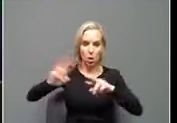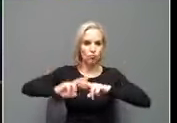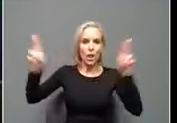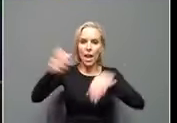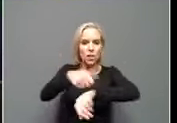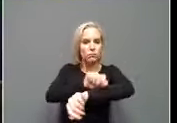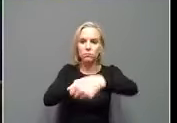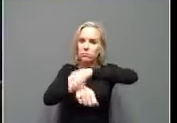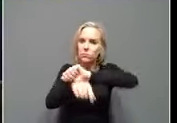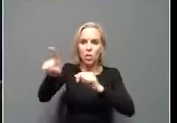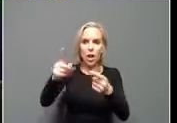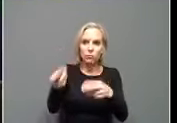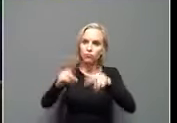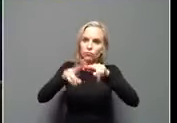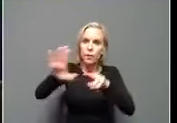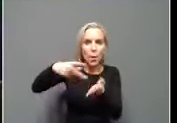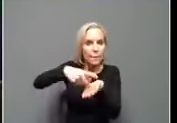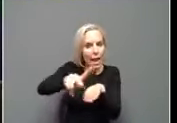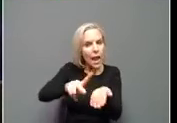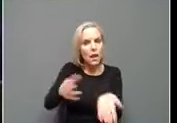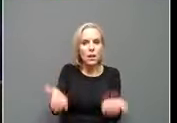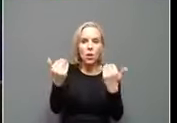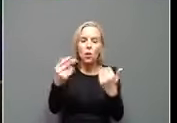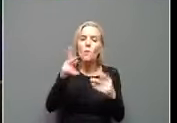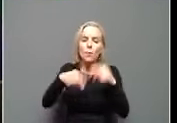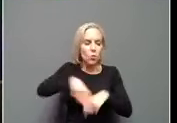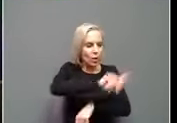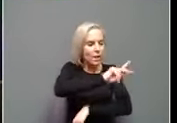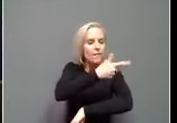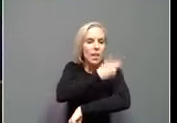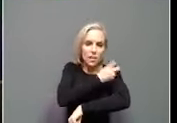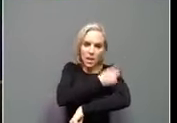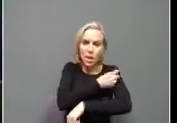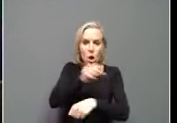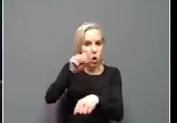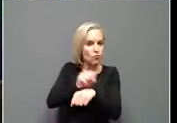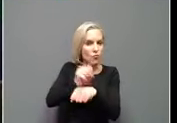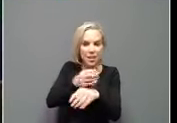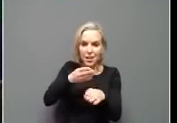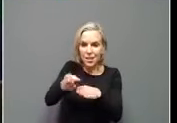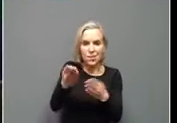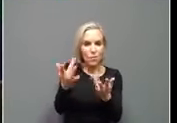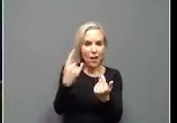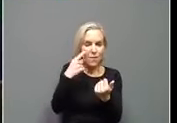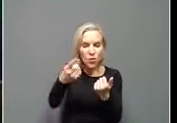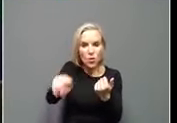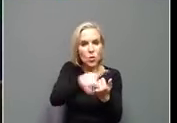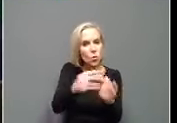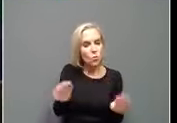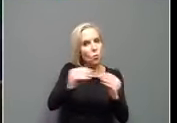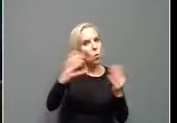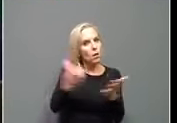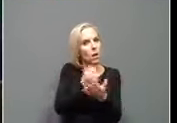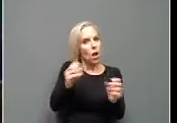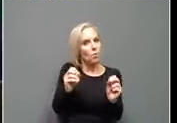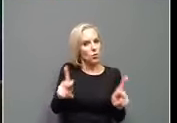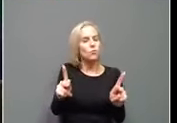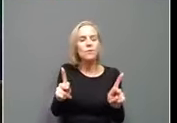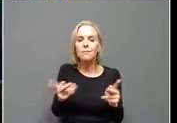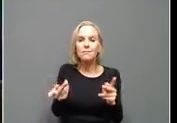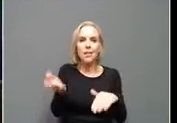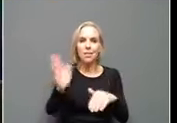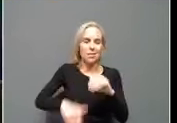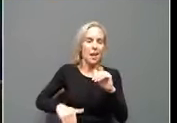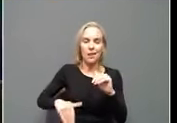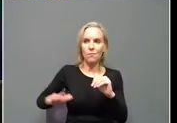Um, so folks, get vaccinated and a career is waiting for you out there. More opportunity right now than just about